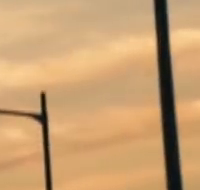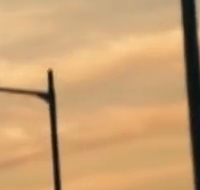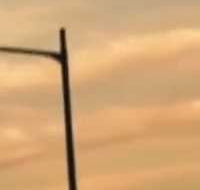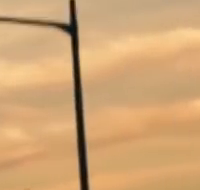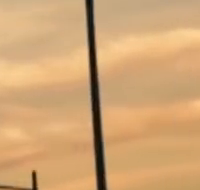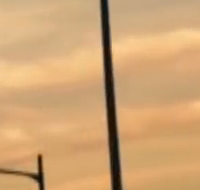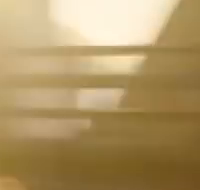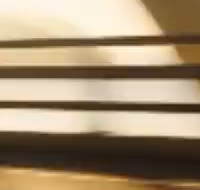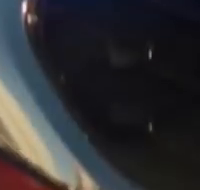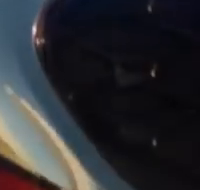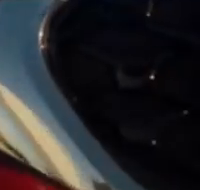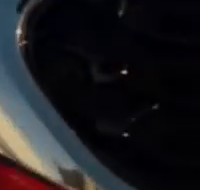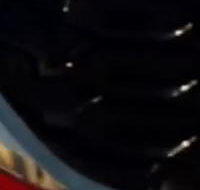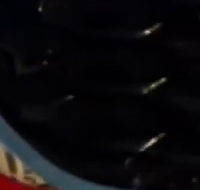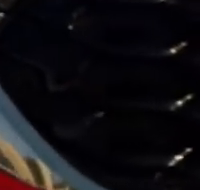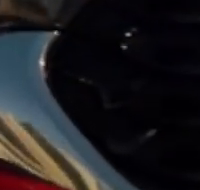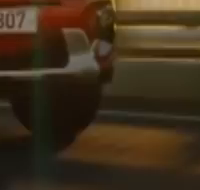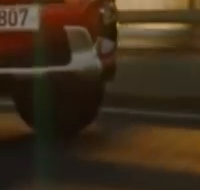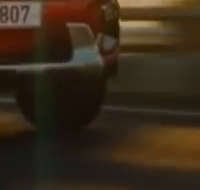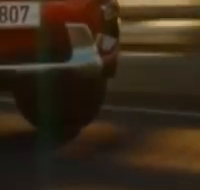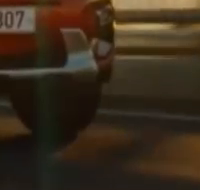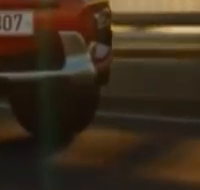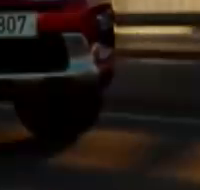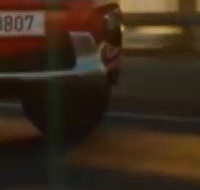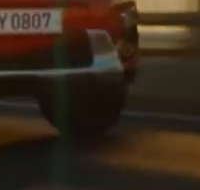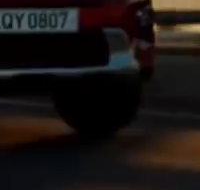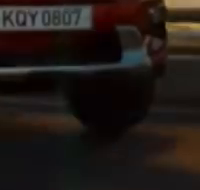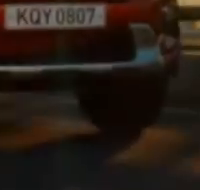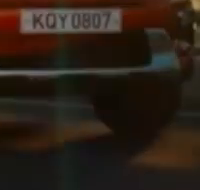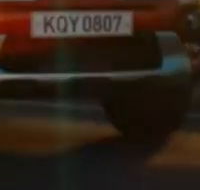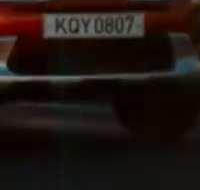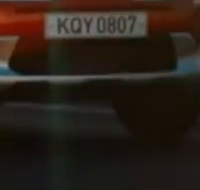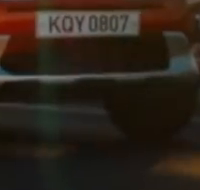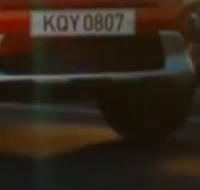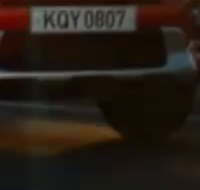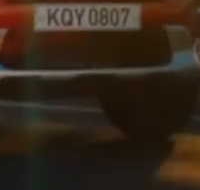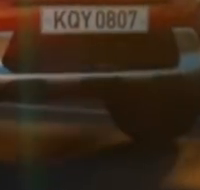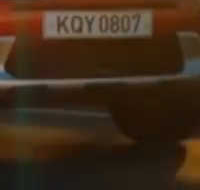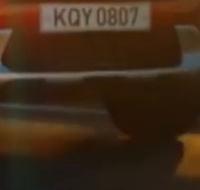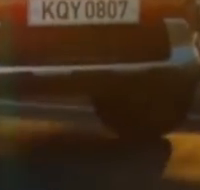visit us today or call us on 3522 2222